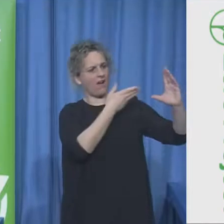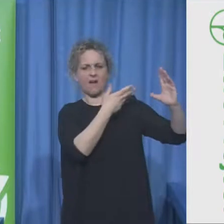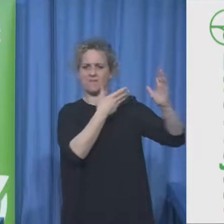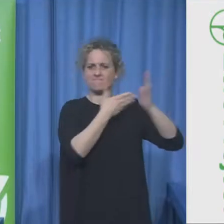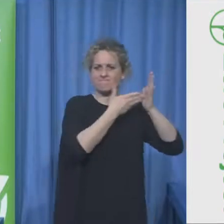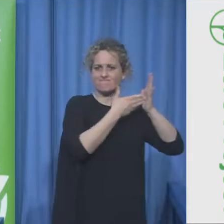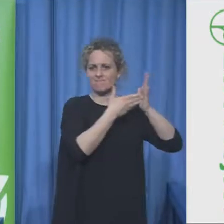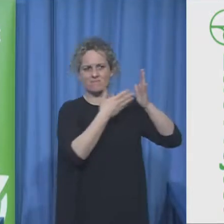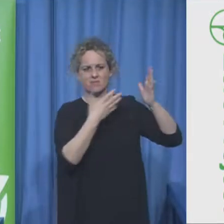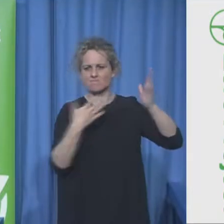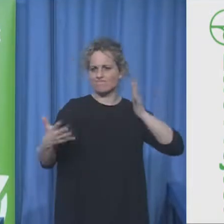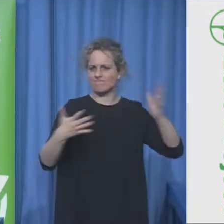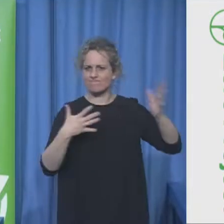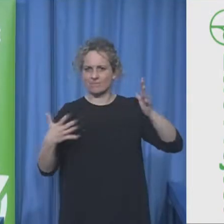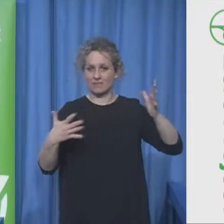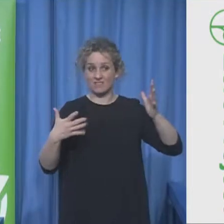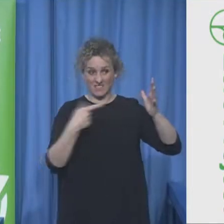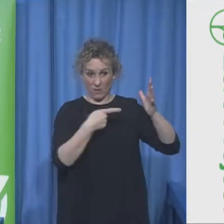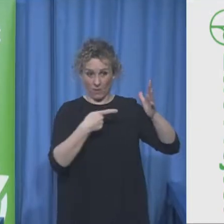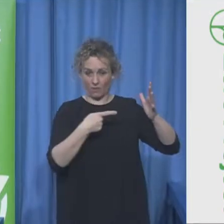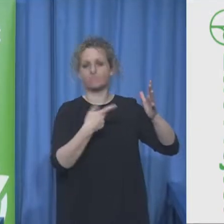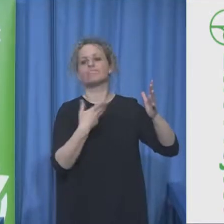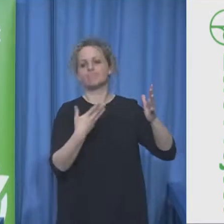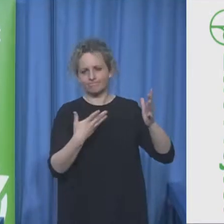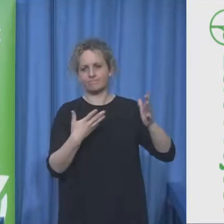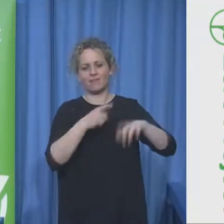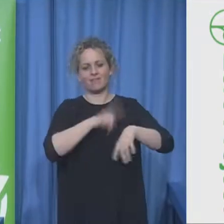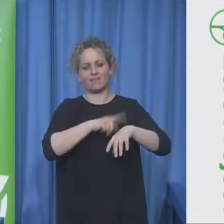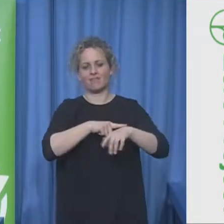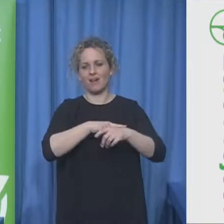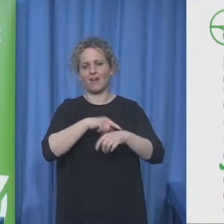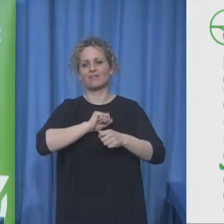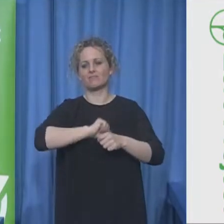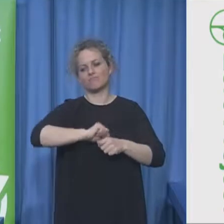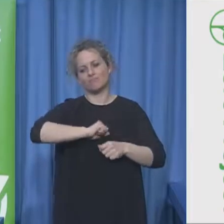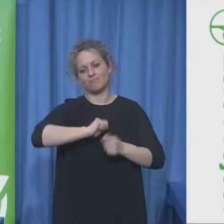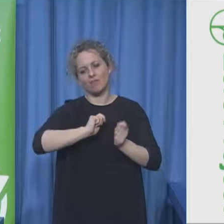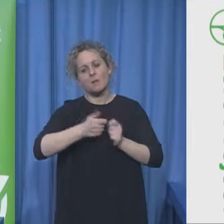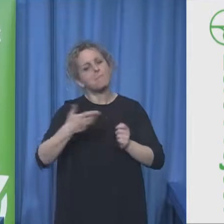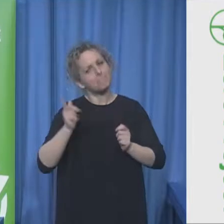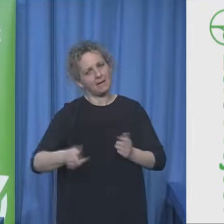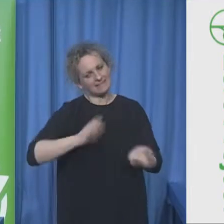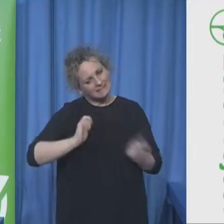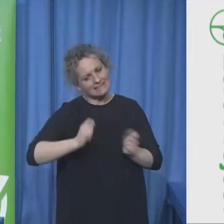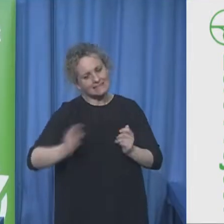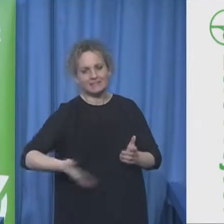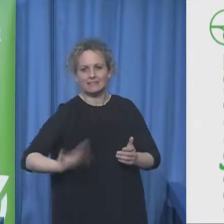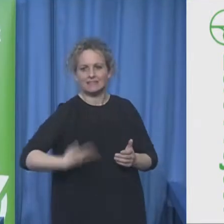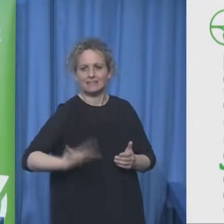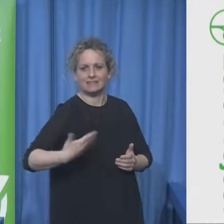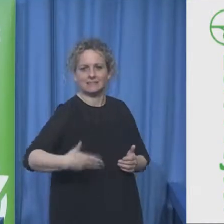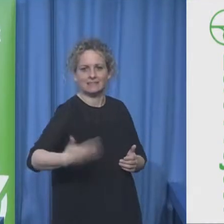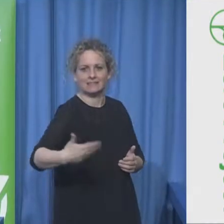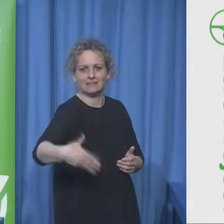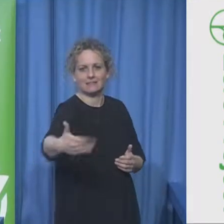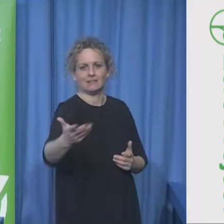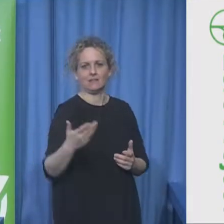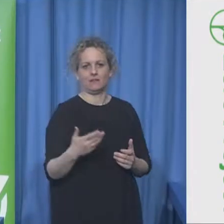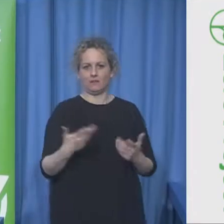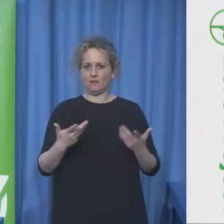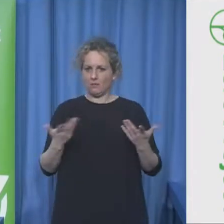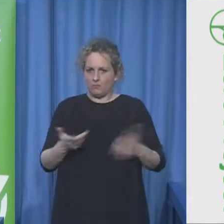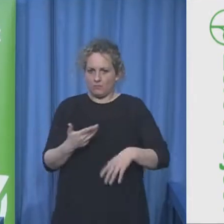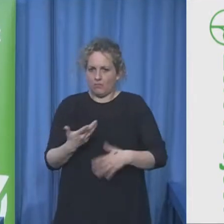about the speed of change really has to be tackled and that we need a little edgier we need to be edgier